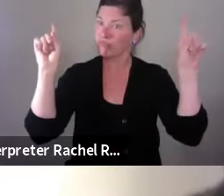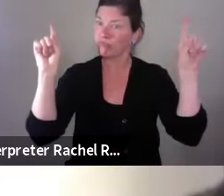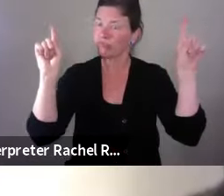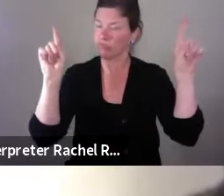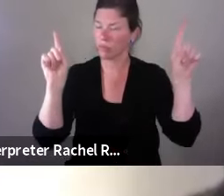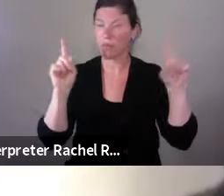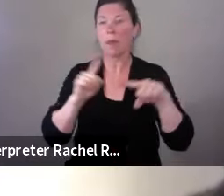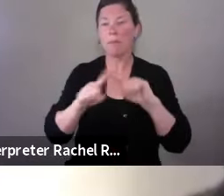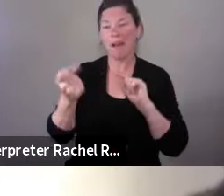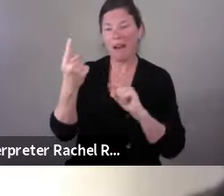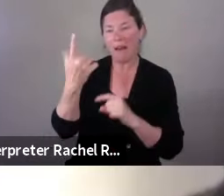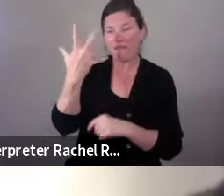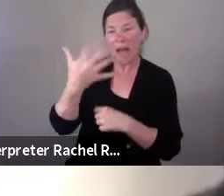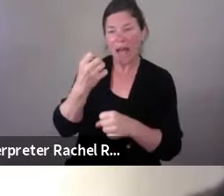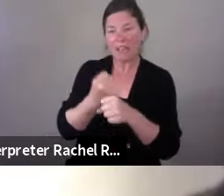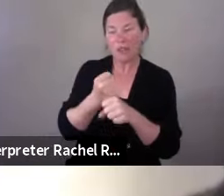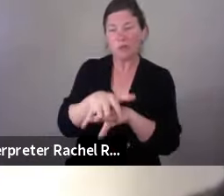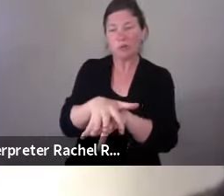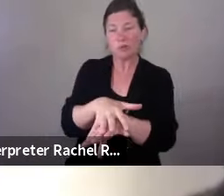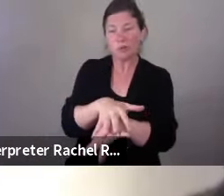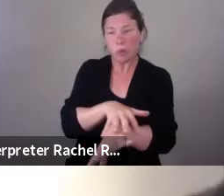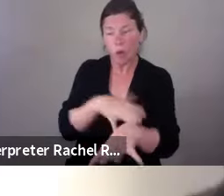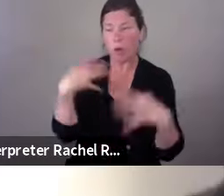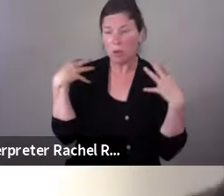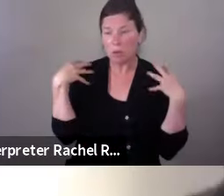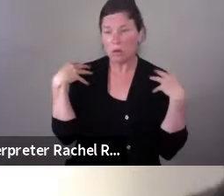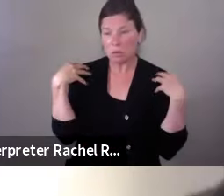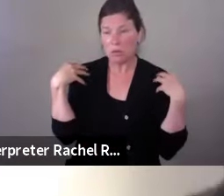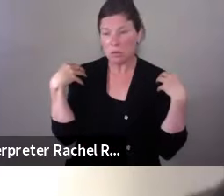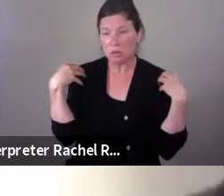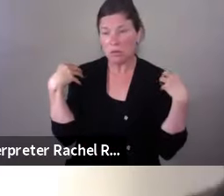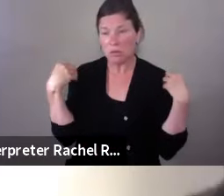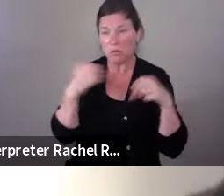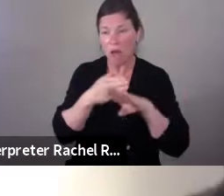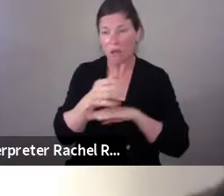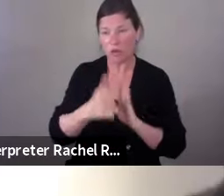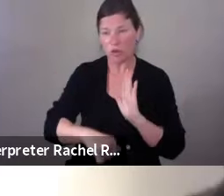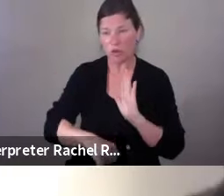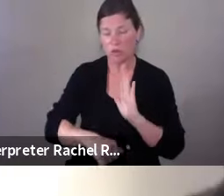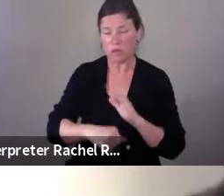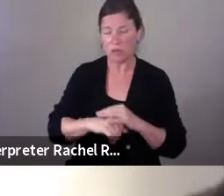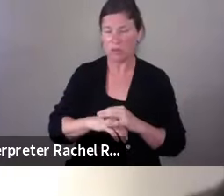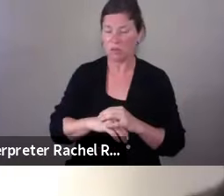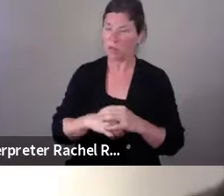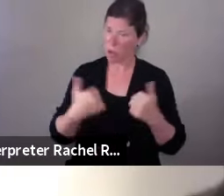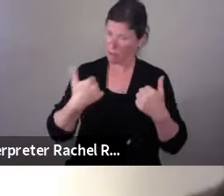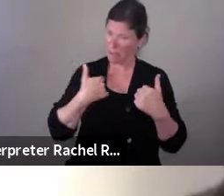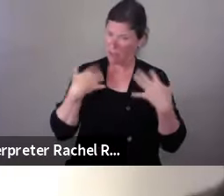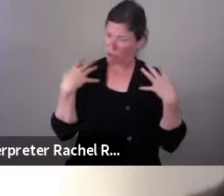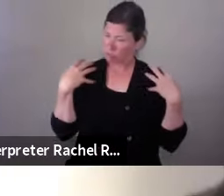years for a cover. So the fact that I've been able to pick my life back up with help from friends and mentors